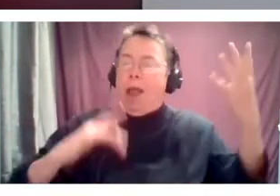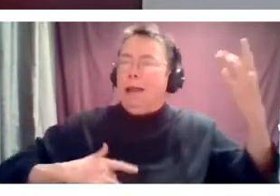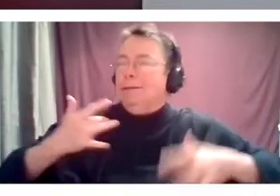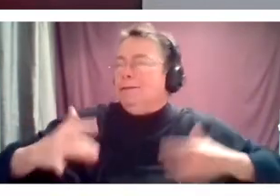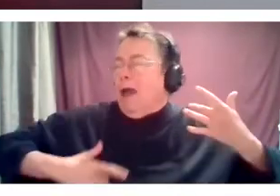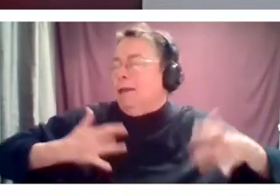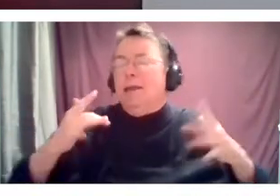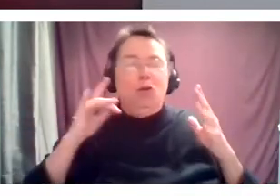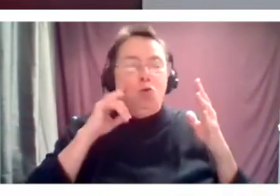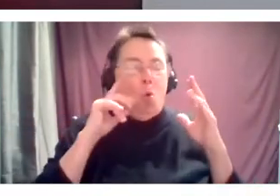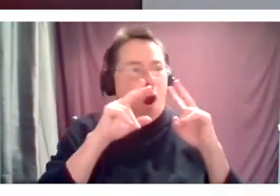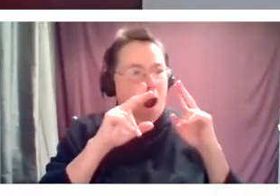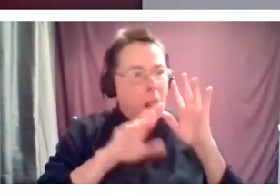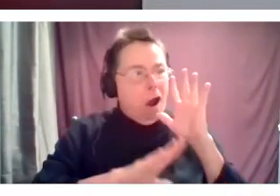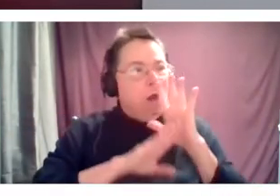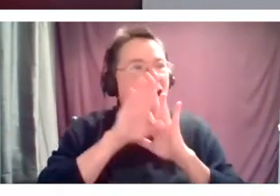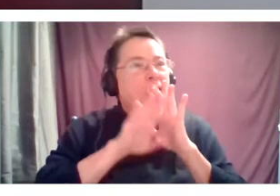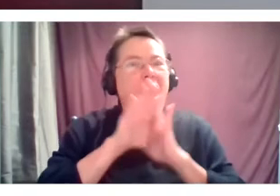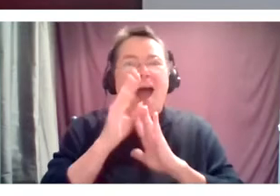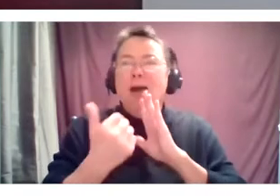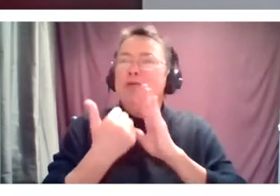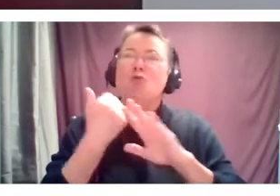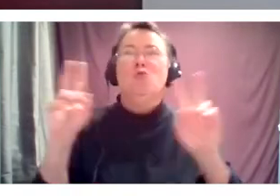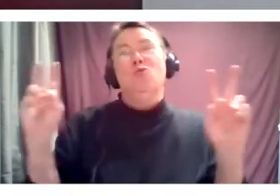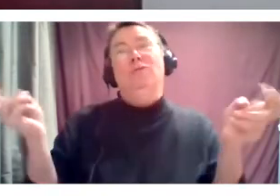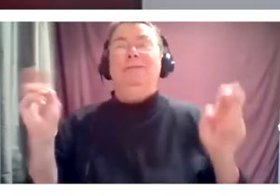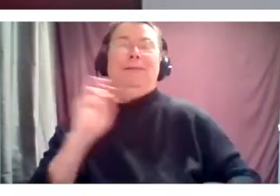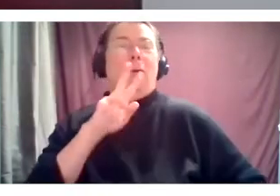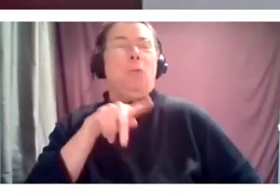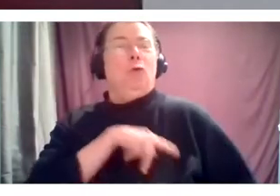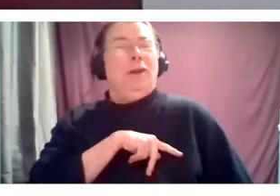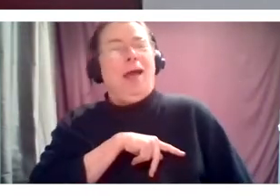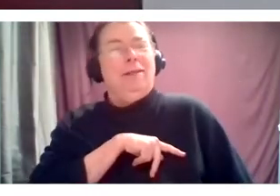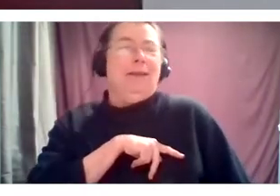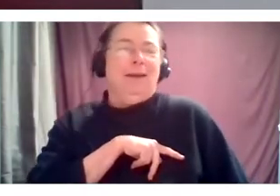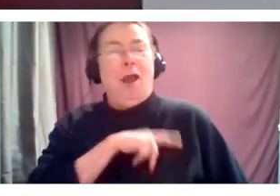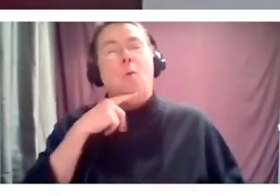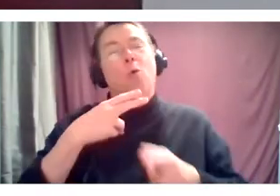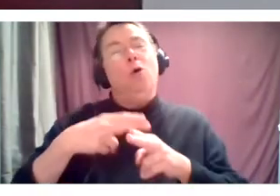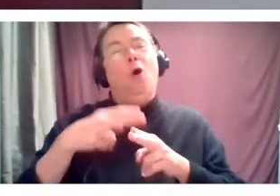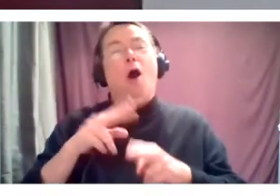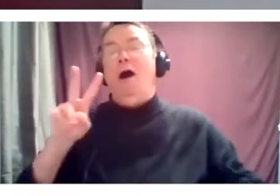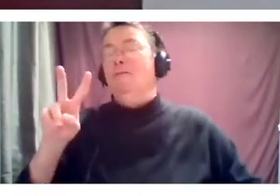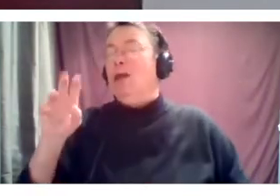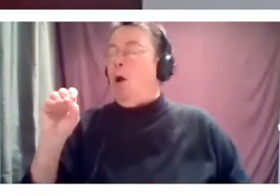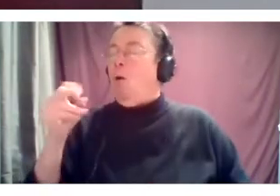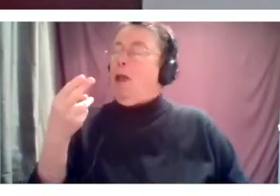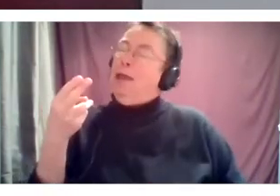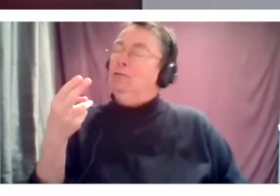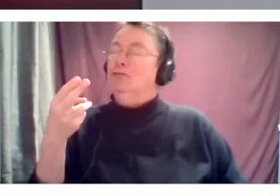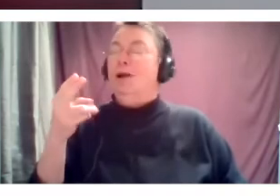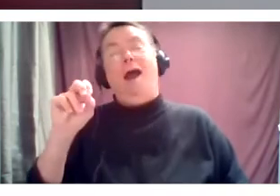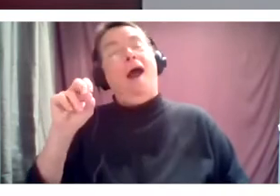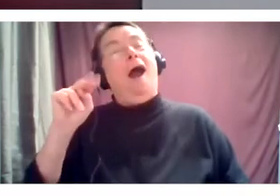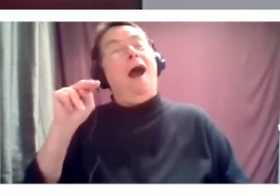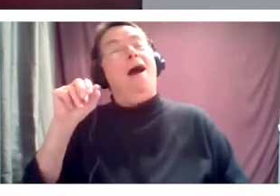developing a new personality, if you will, that we're sort of naming VOH on air. We spent the summer